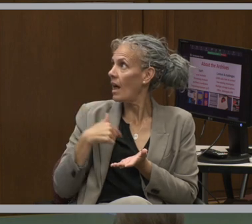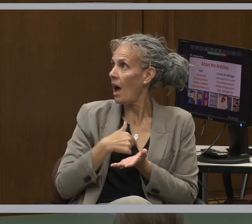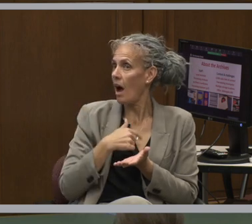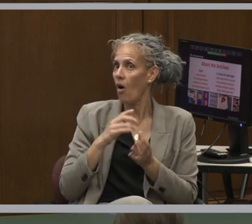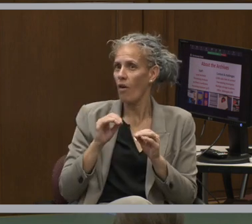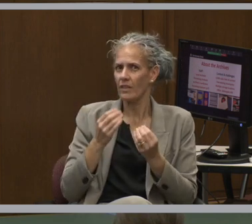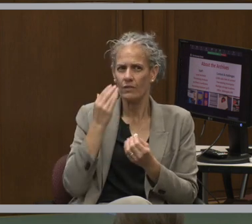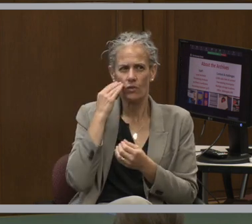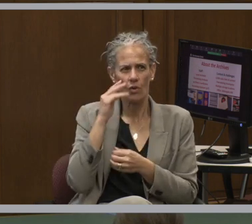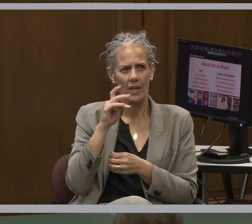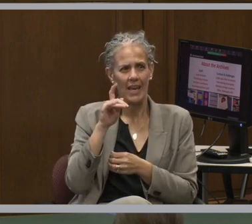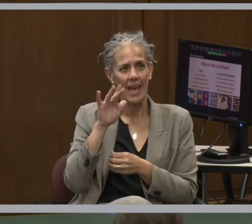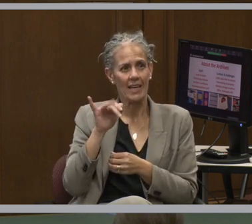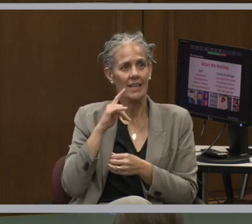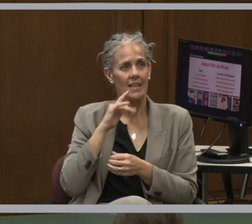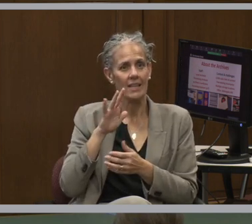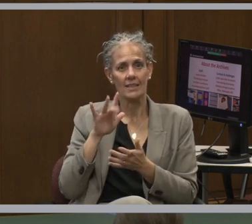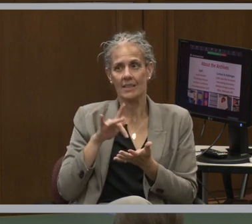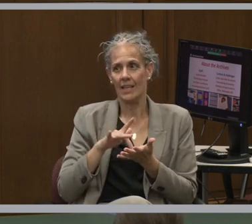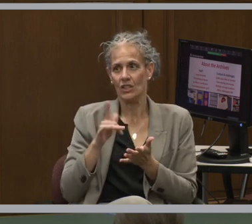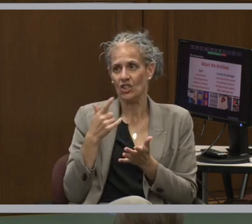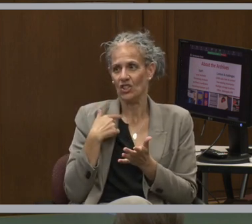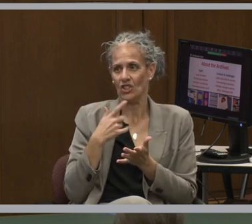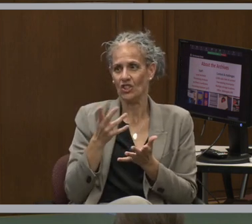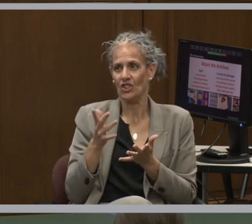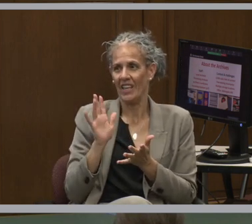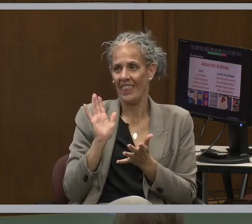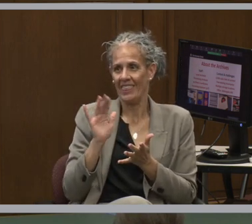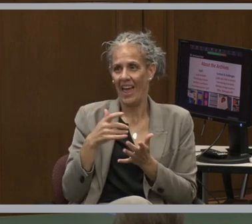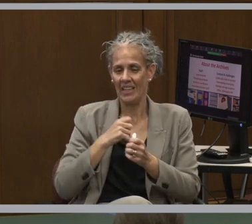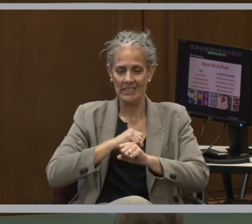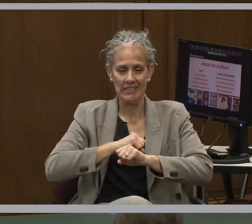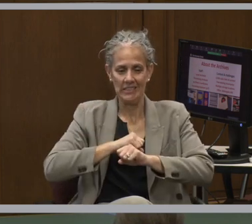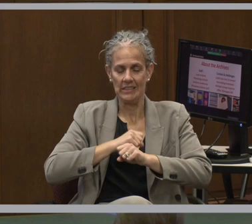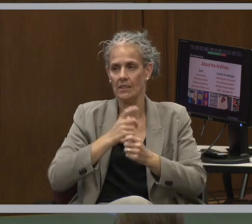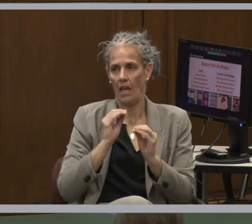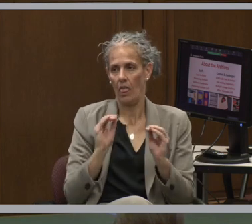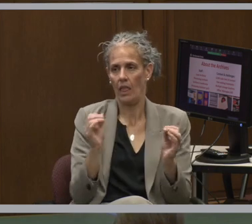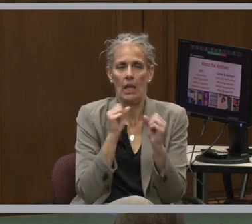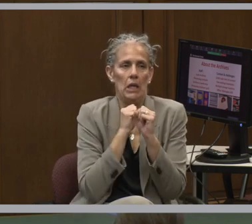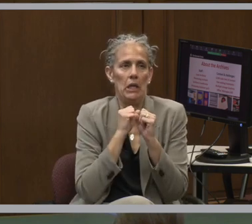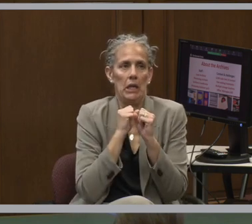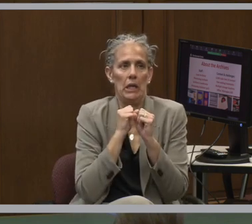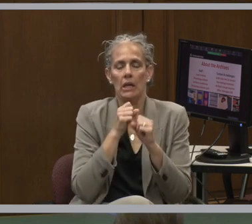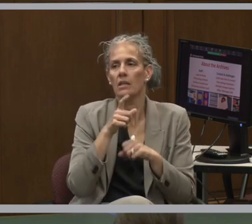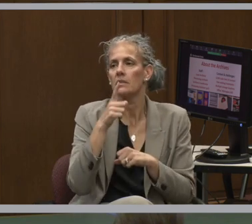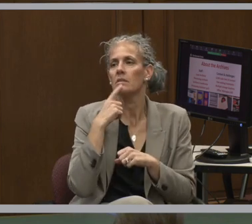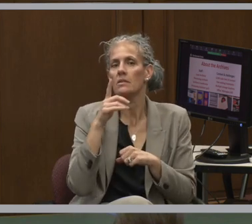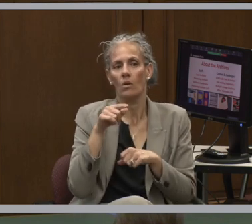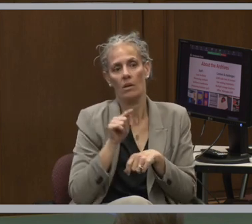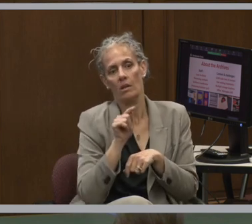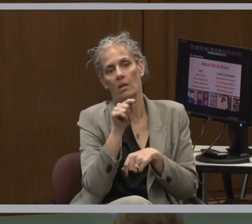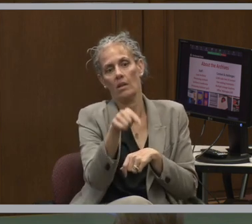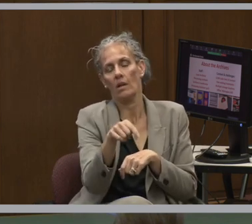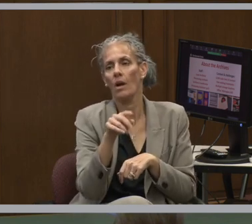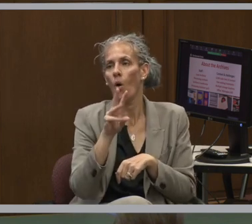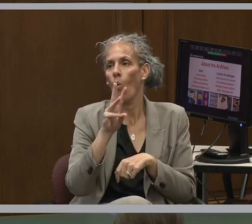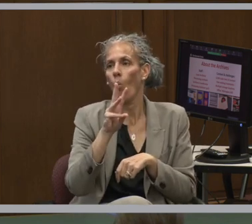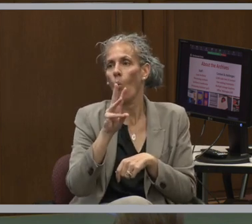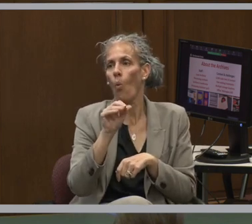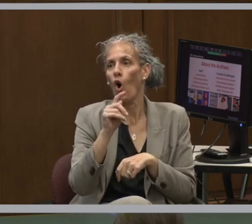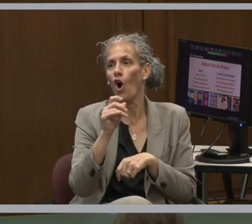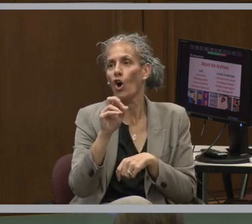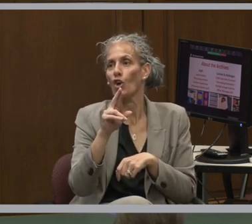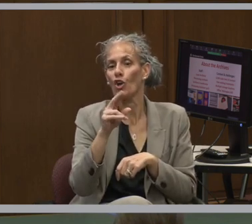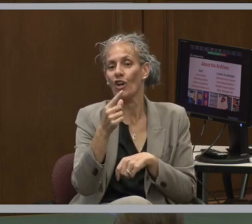about the Kennedy Center, it is very tight on space. So our office is actually located off-site across the street in one of the Watergate buildings.